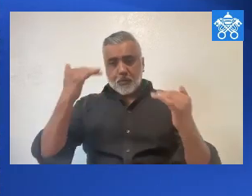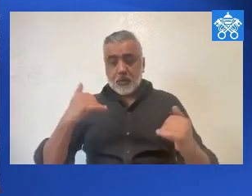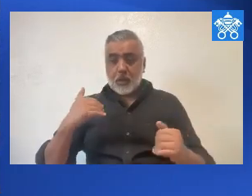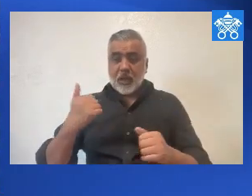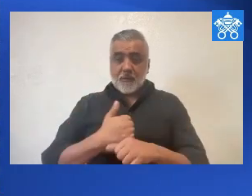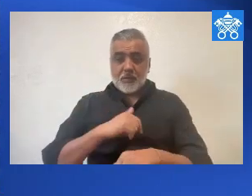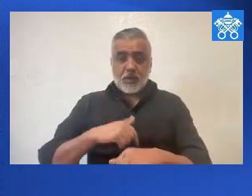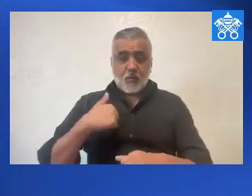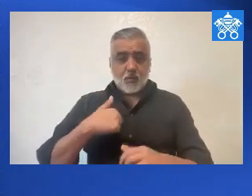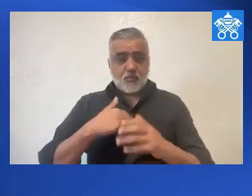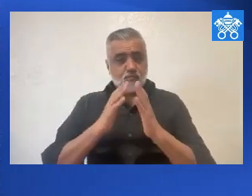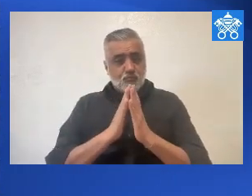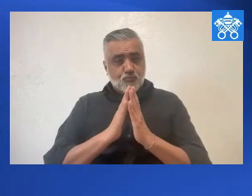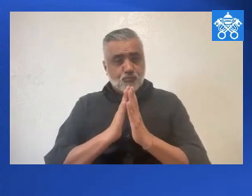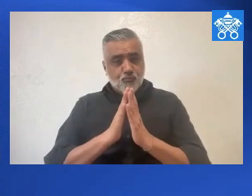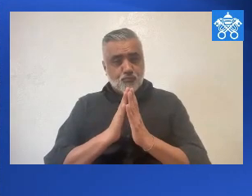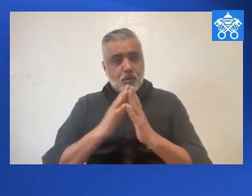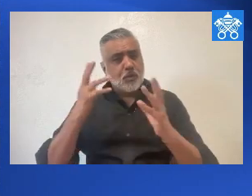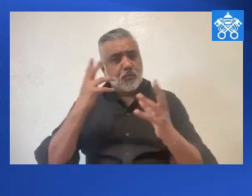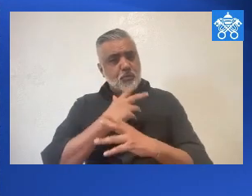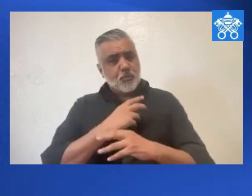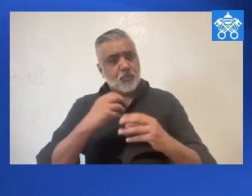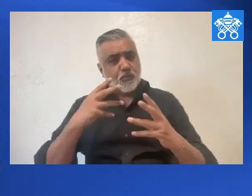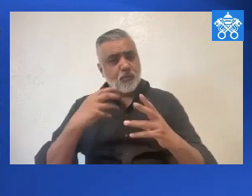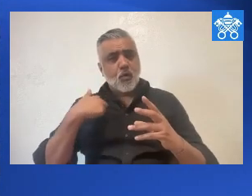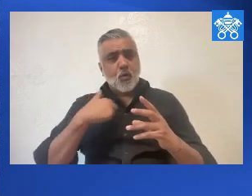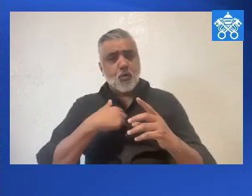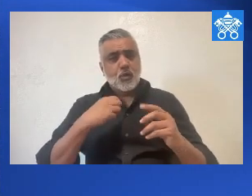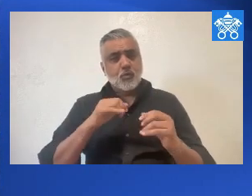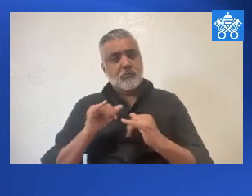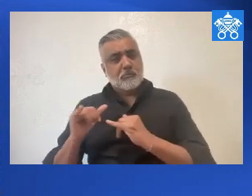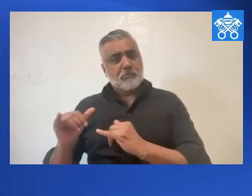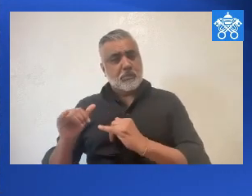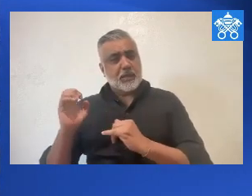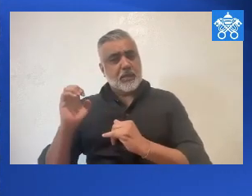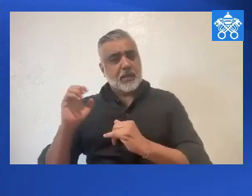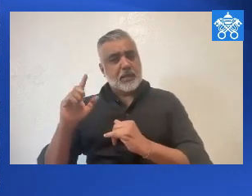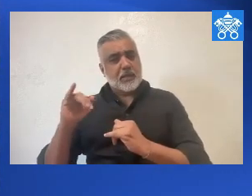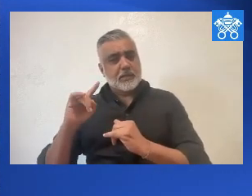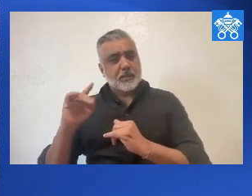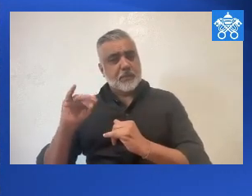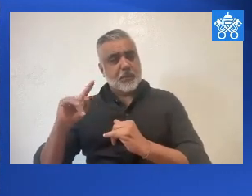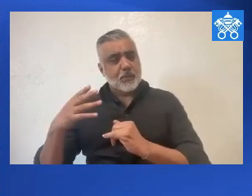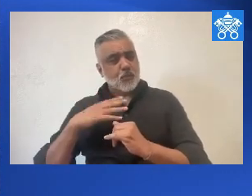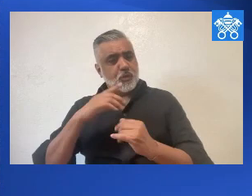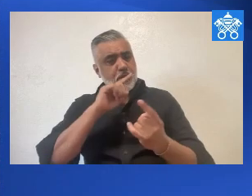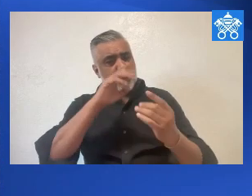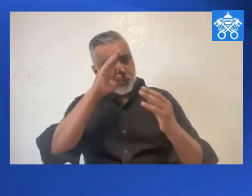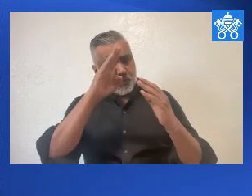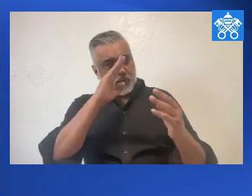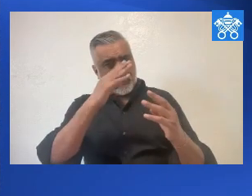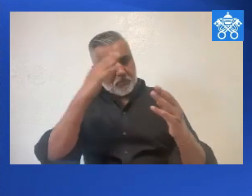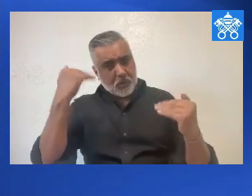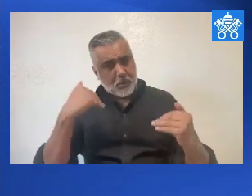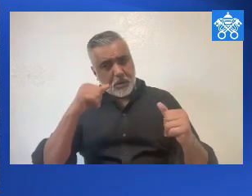Every time we say this prayer, so beautiful and familiar, we do as Elizabeth did. We greet